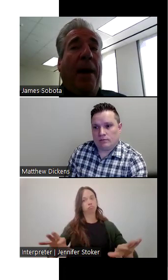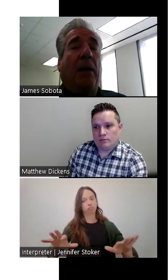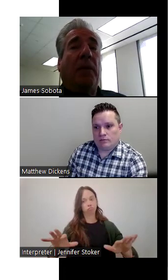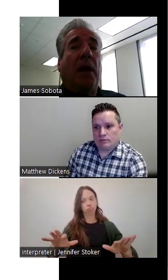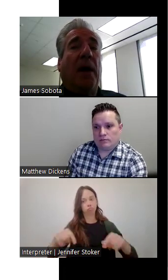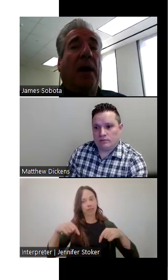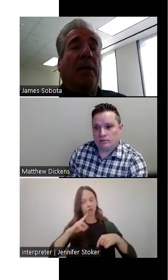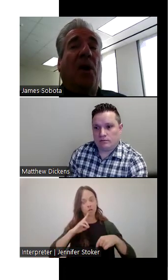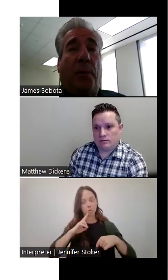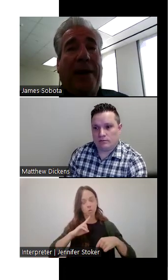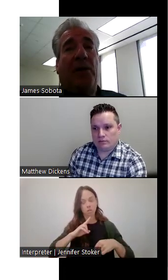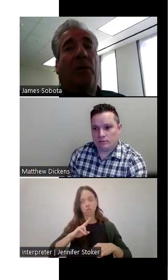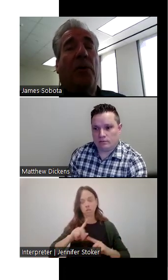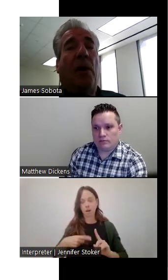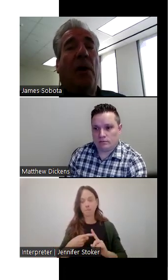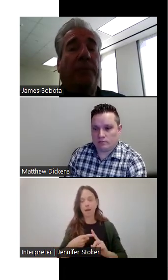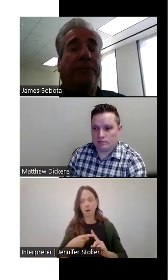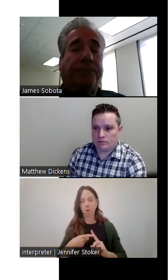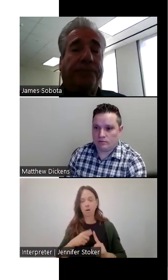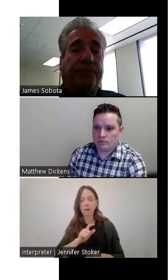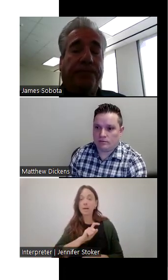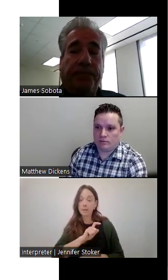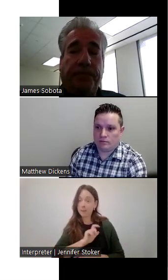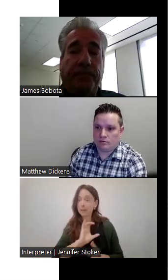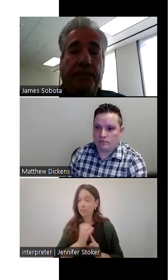uh, about, uh, you know, police culture also.